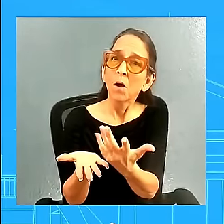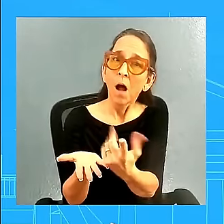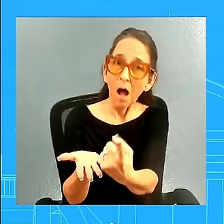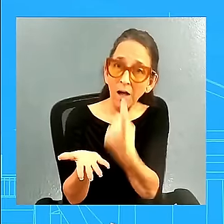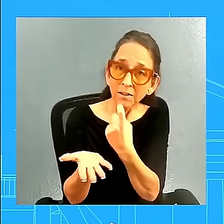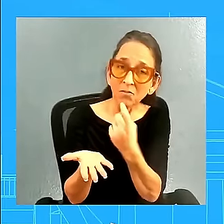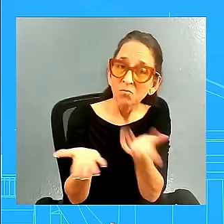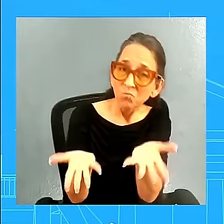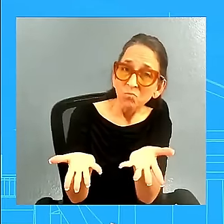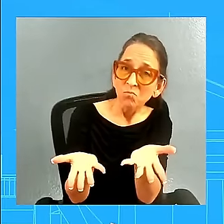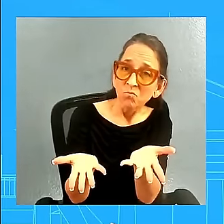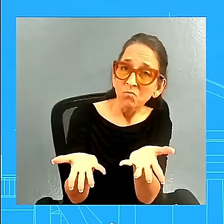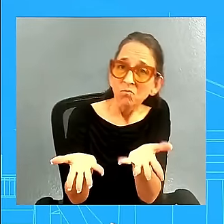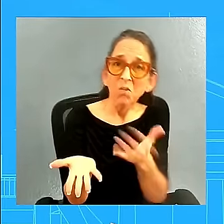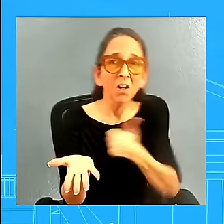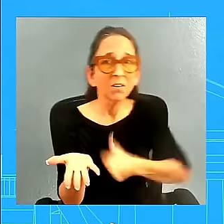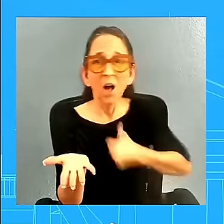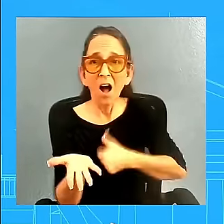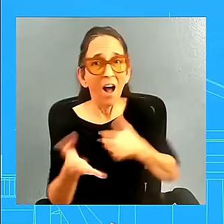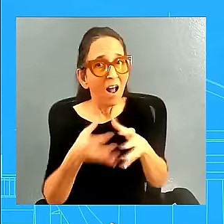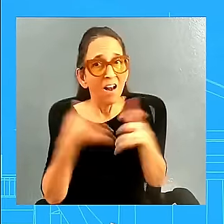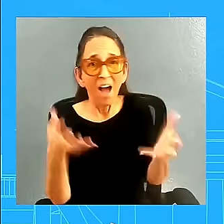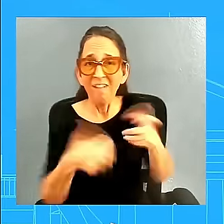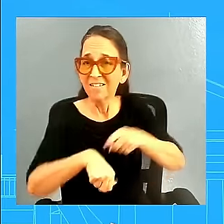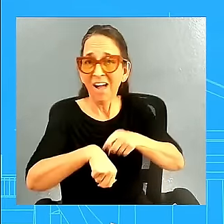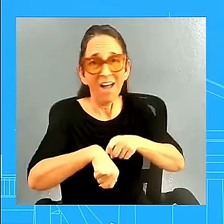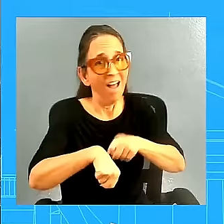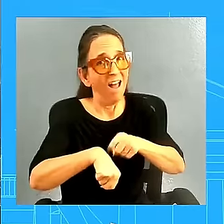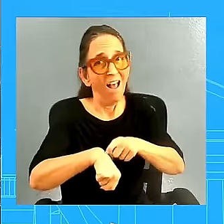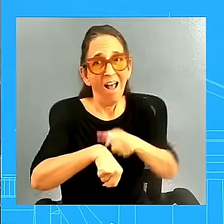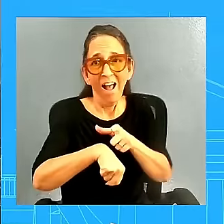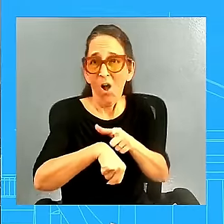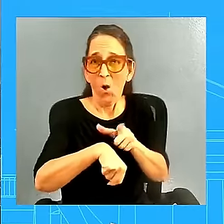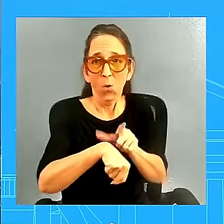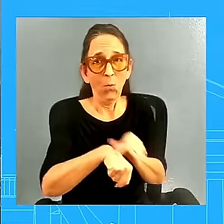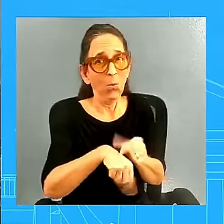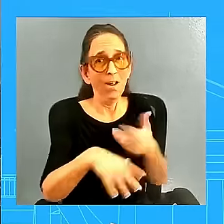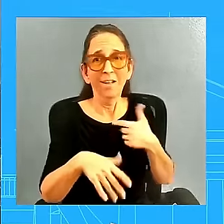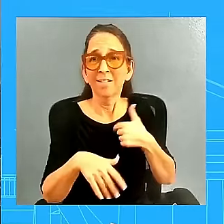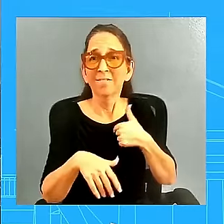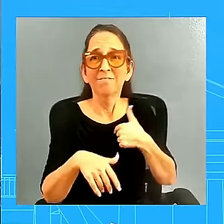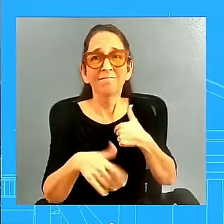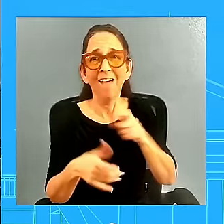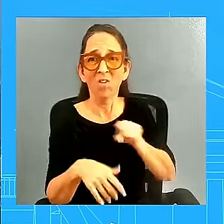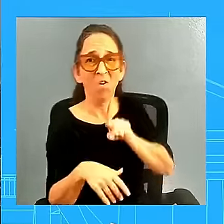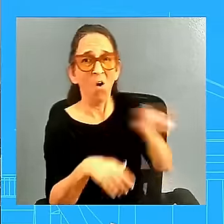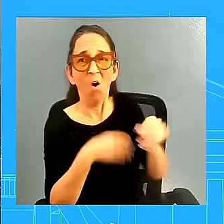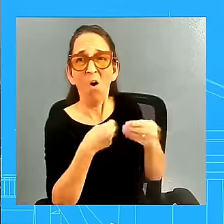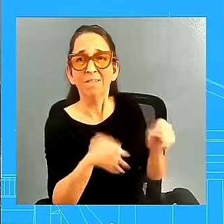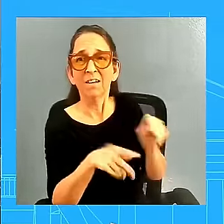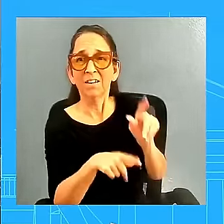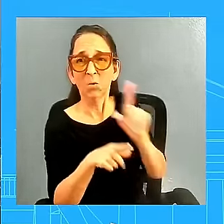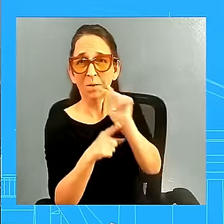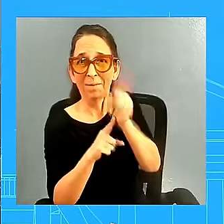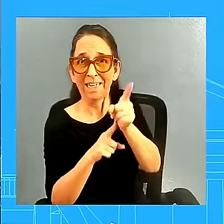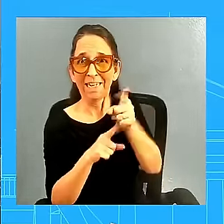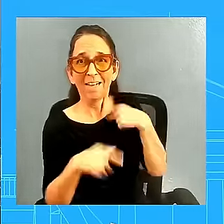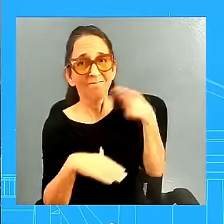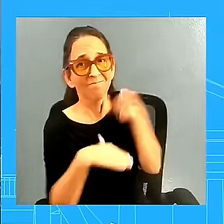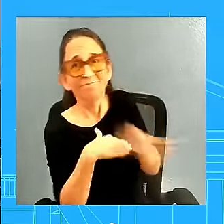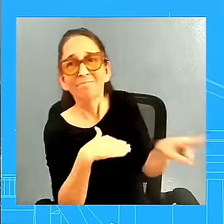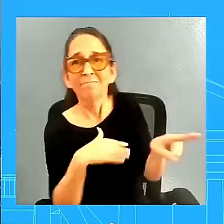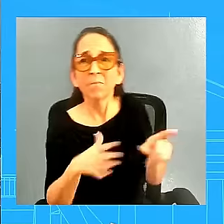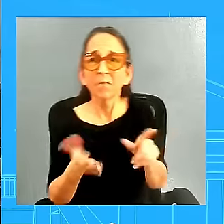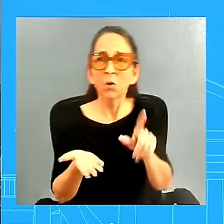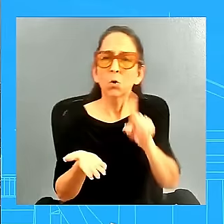I have to be in the Oval in about 20 minutes, but go ahead. Can I ask you about the McDonald's outbreak, the E. coli outbreak? And this